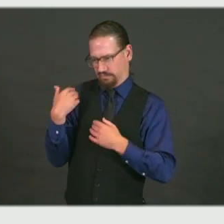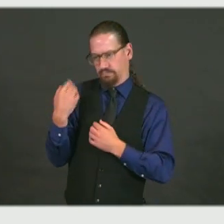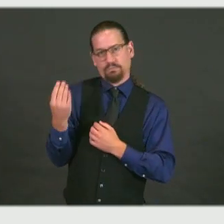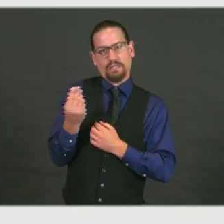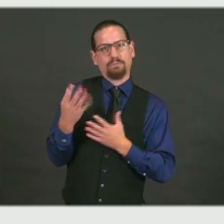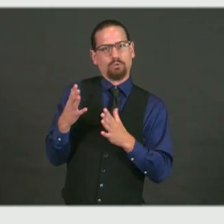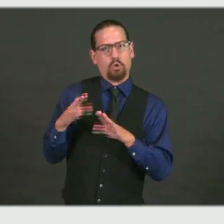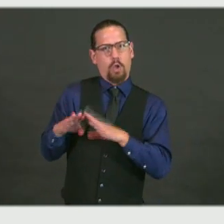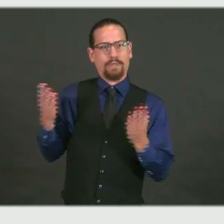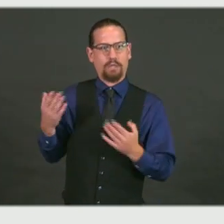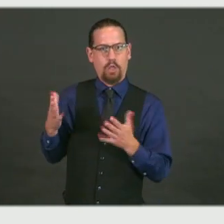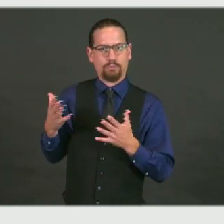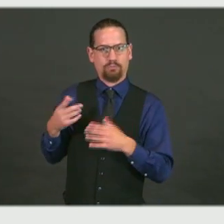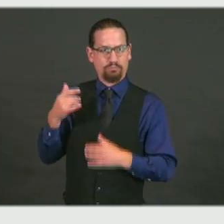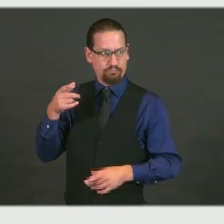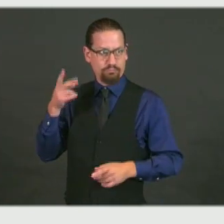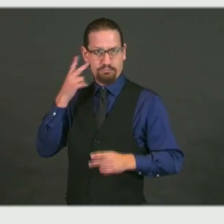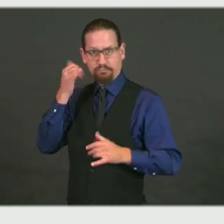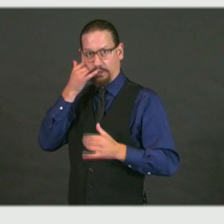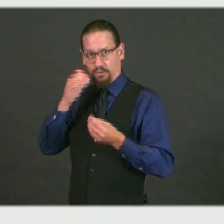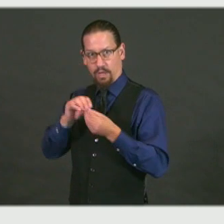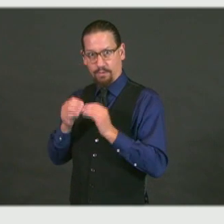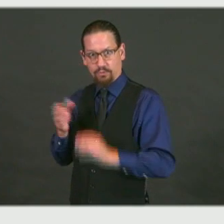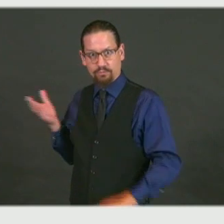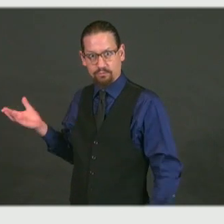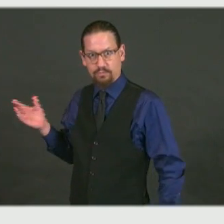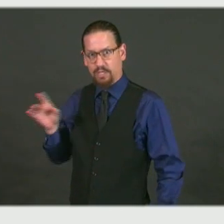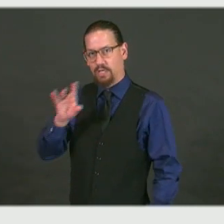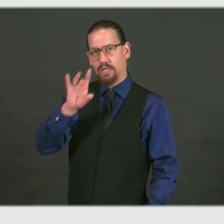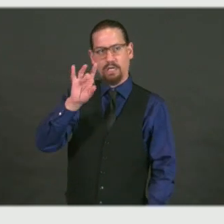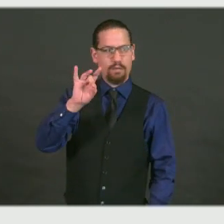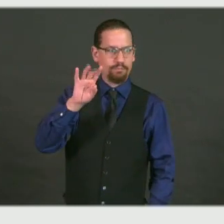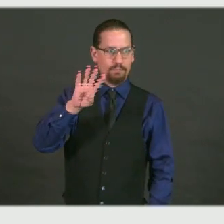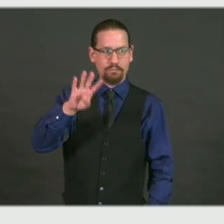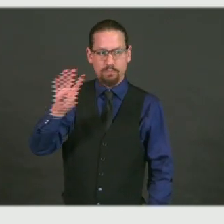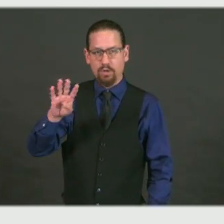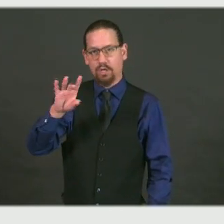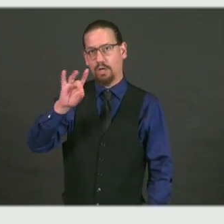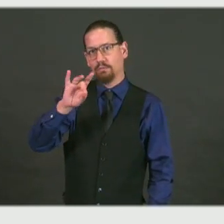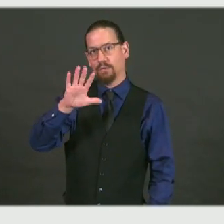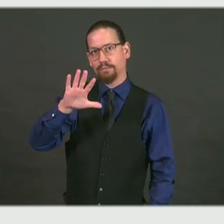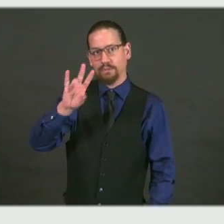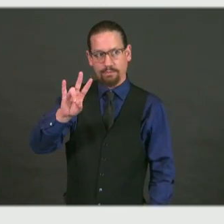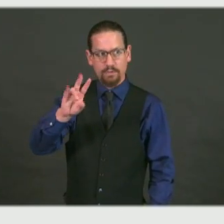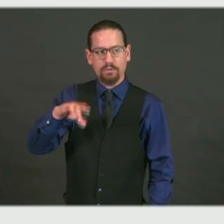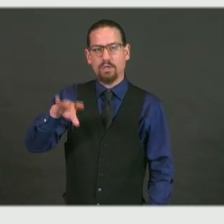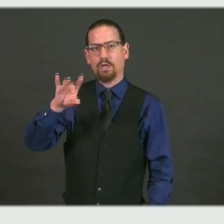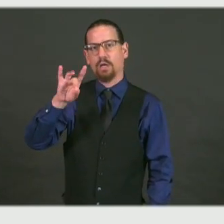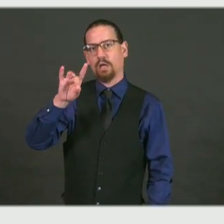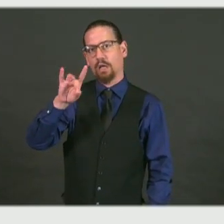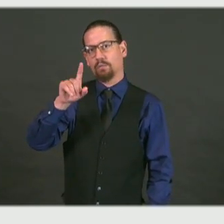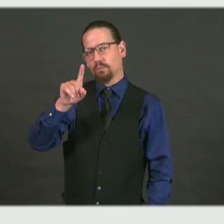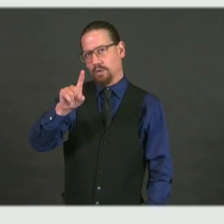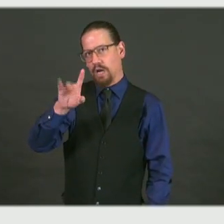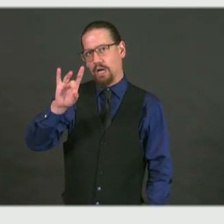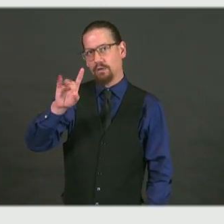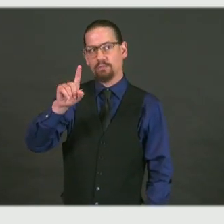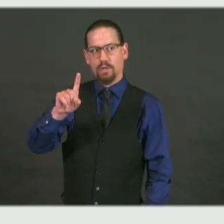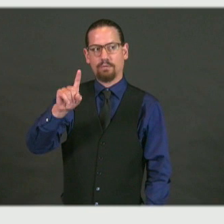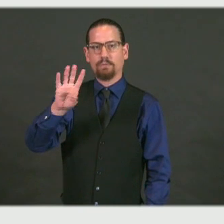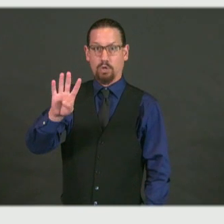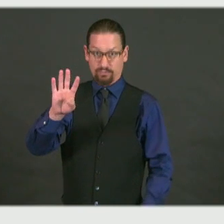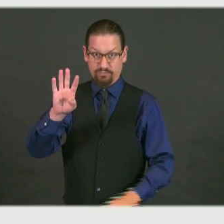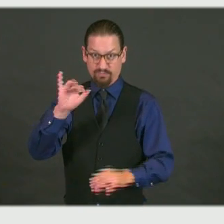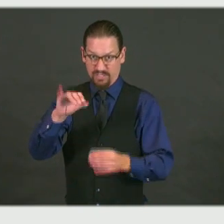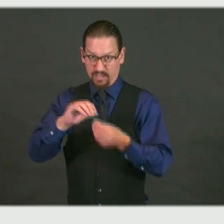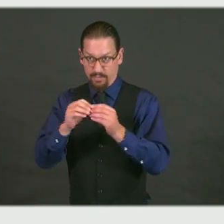is a phone number for the K-12 test scheduling service. So this is a